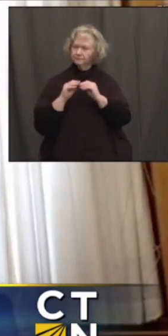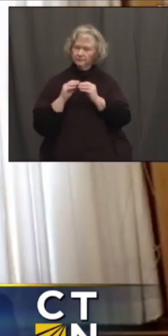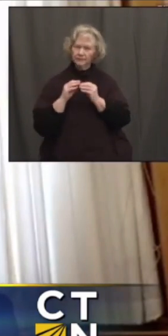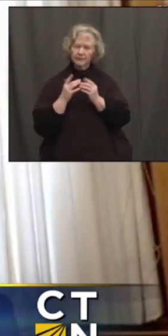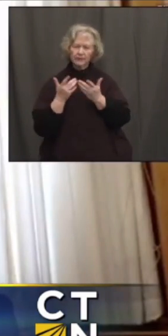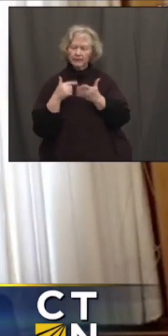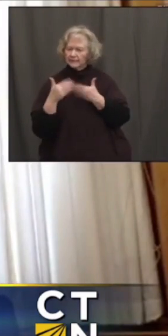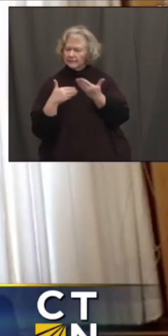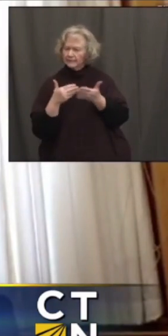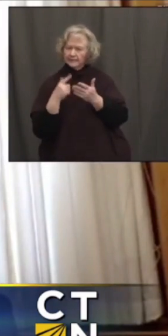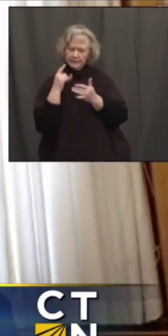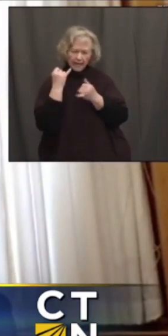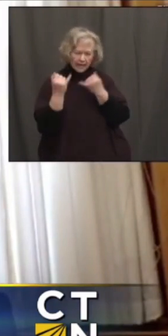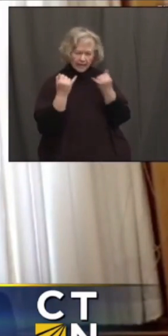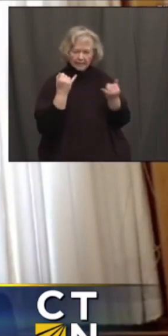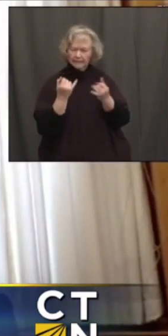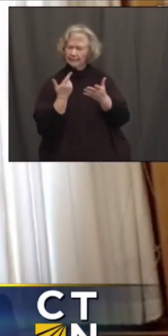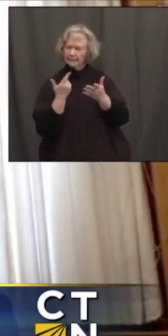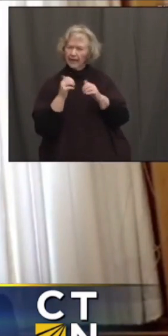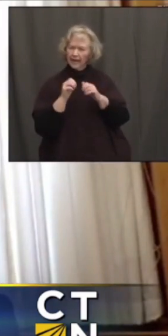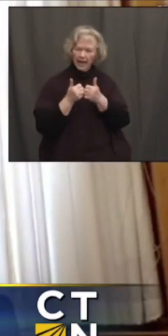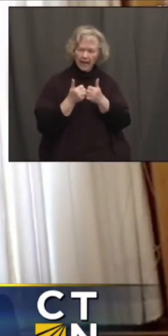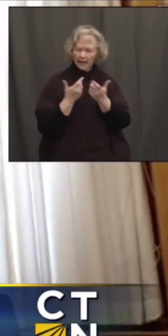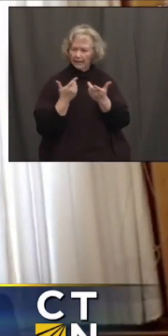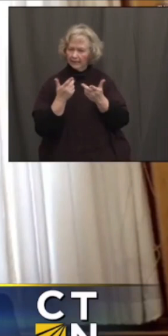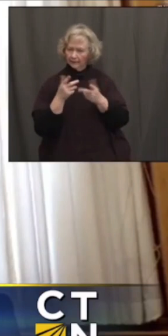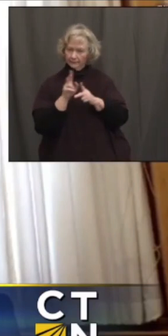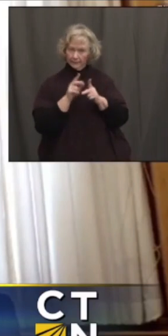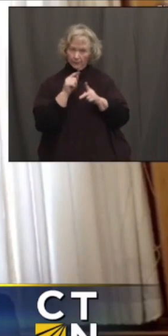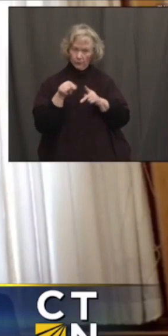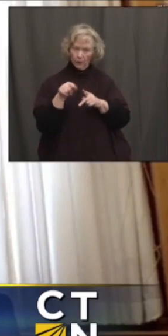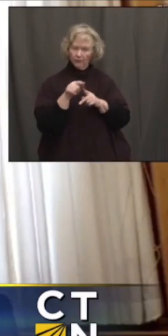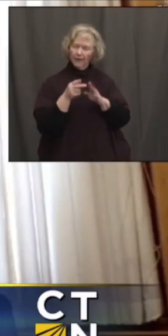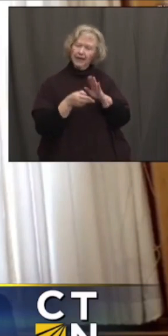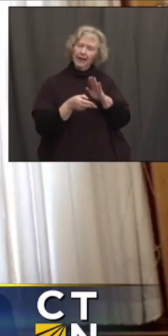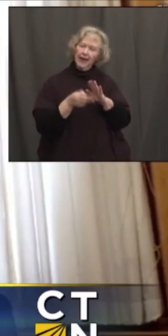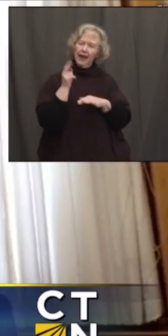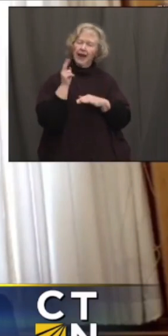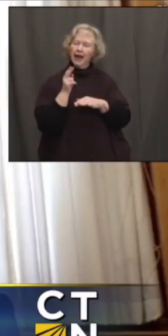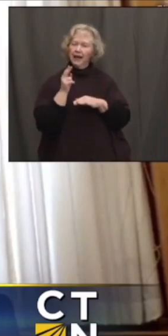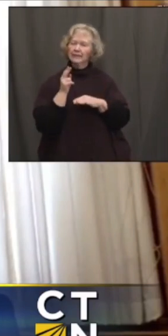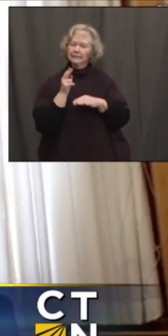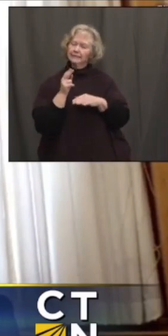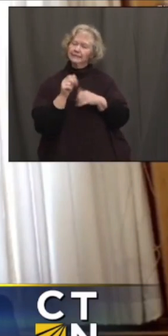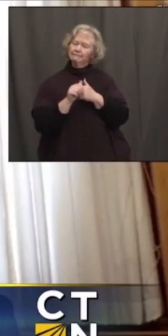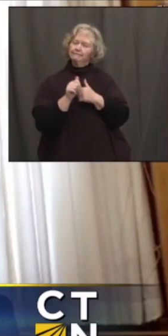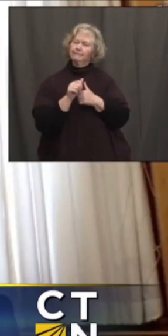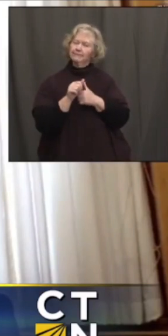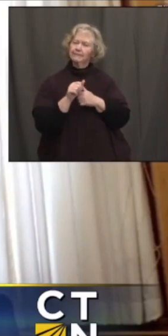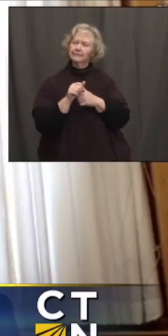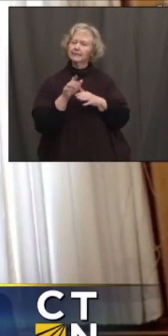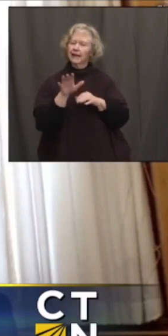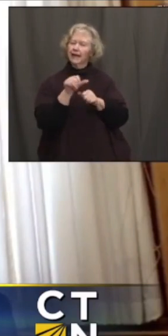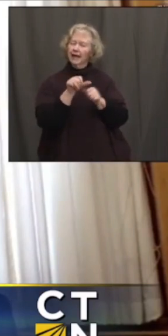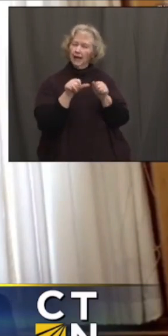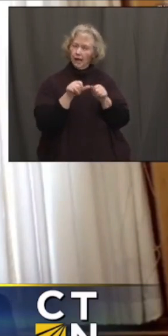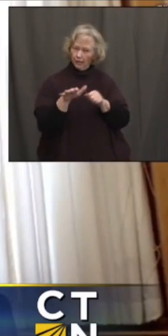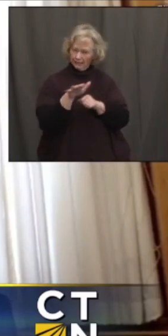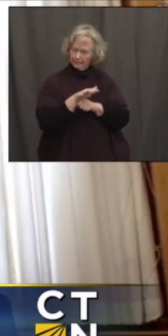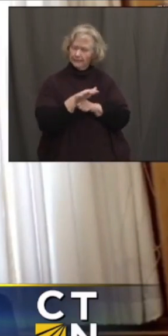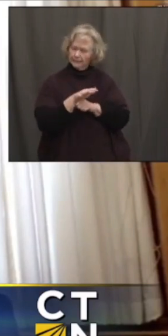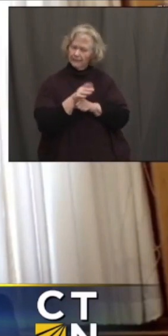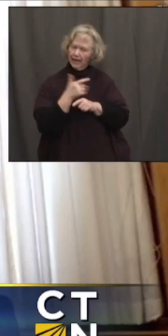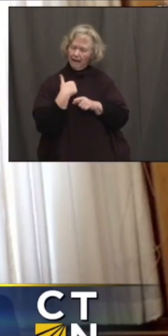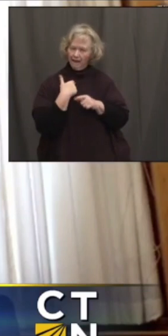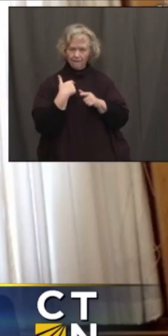state, talking about strategies to make sure that people in those high SVI zip codes have access to vaccine. We've got